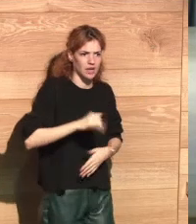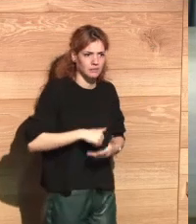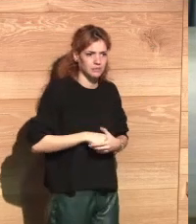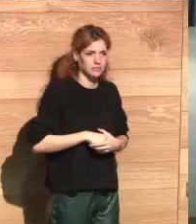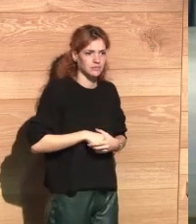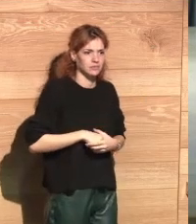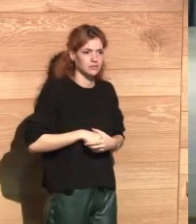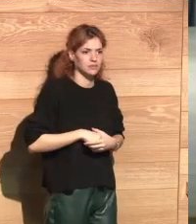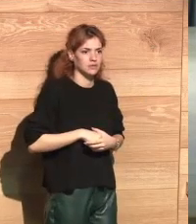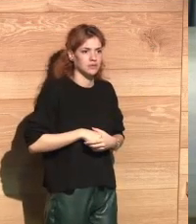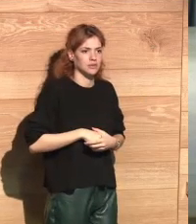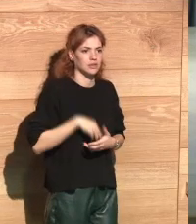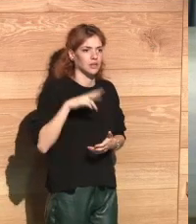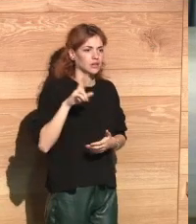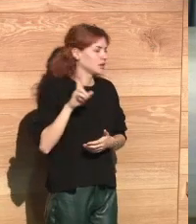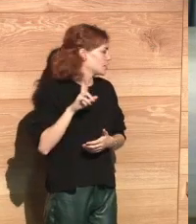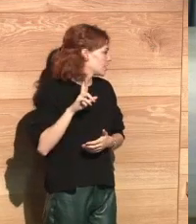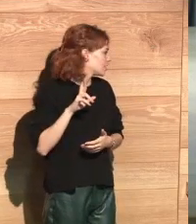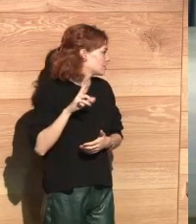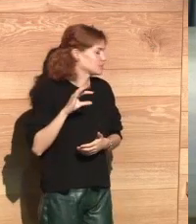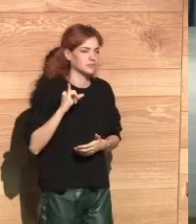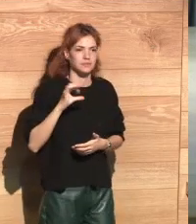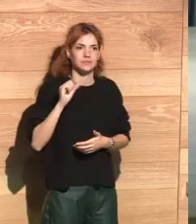exploit better the potential of companies. Richard?